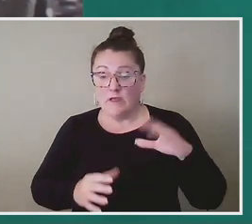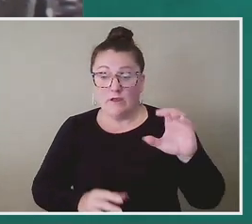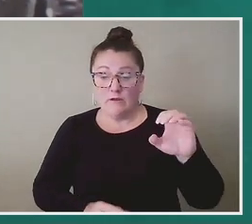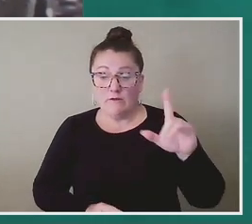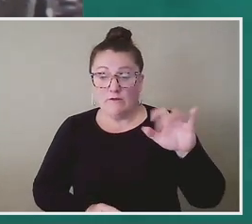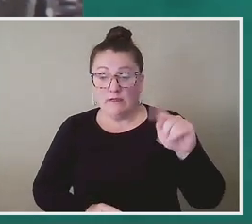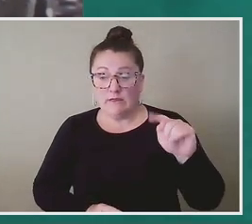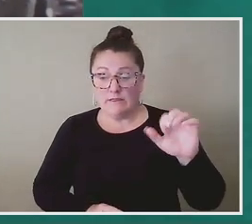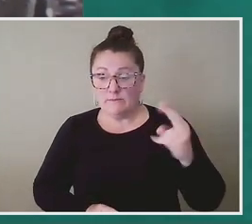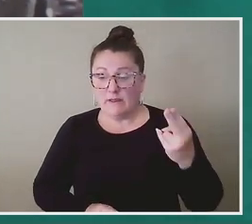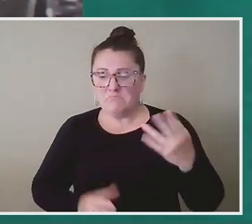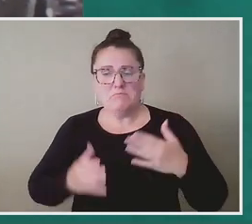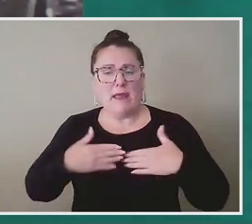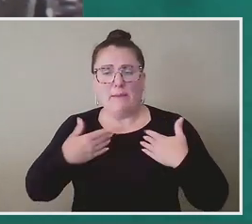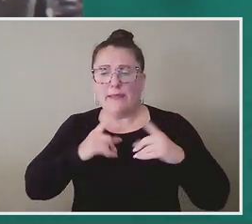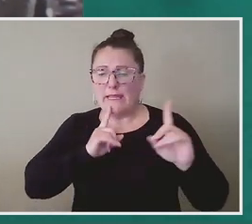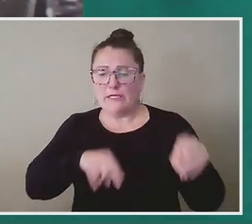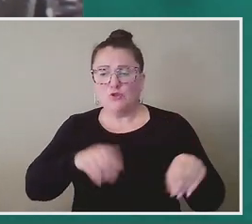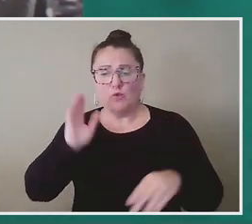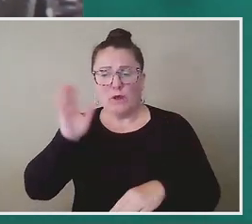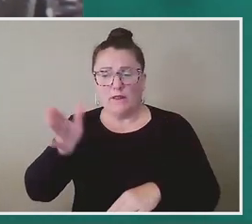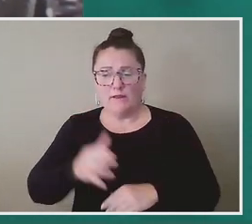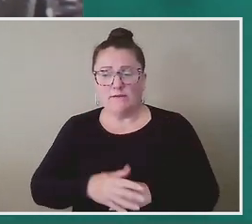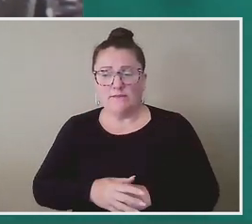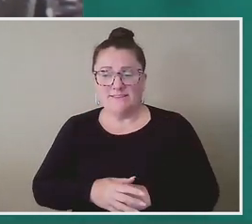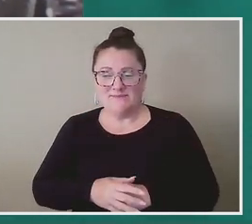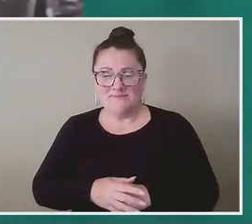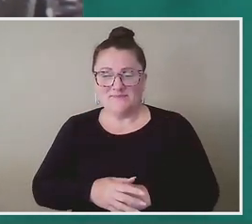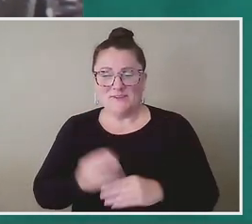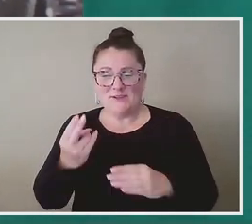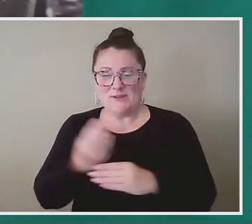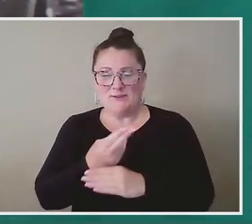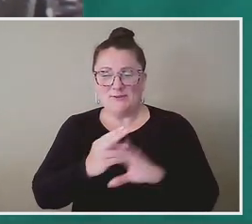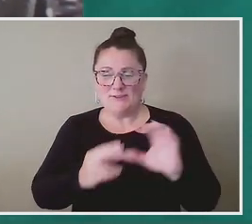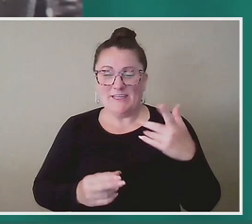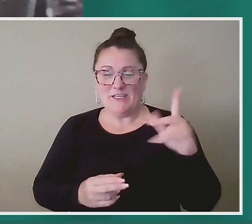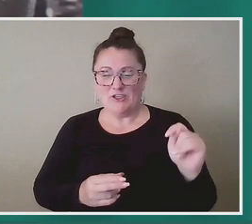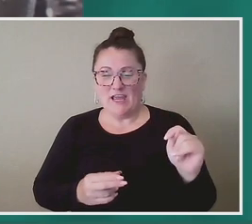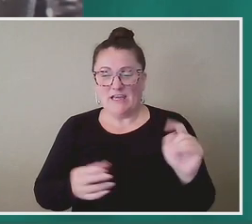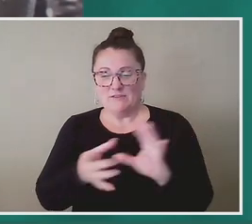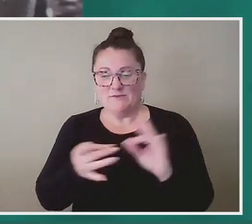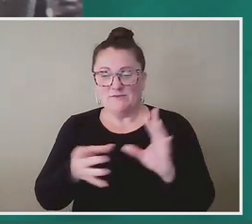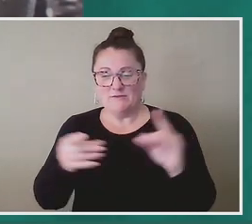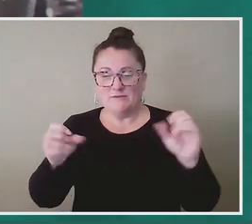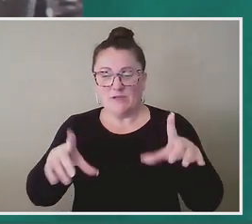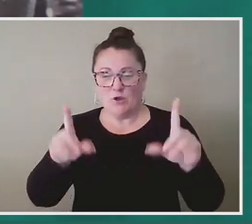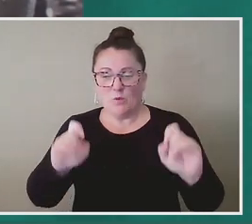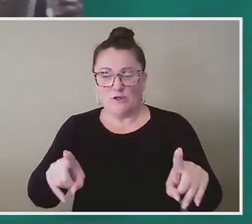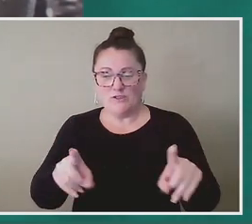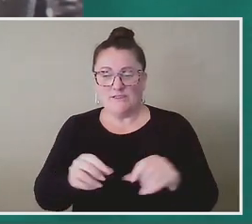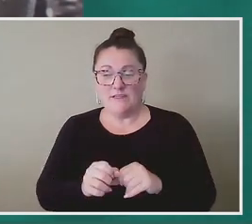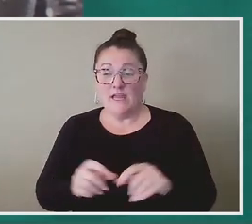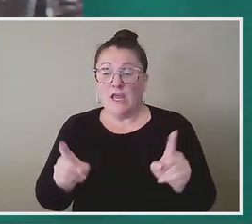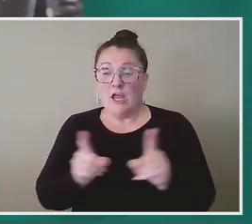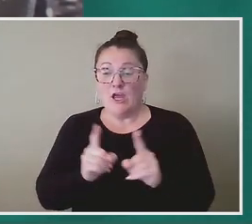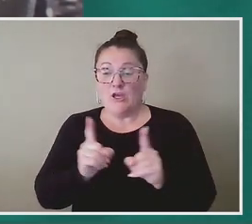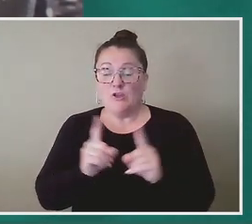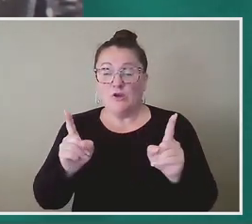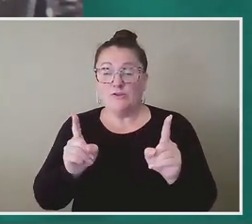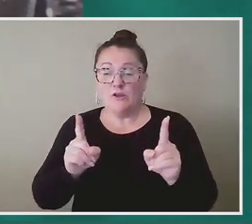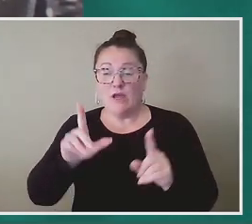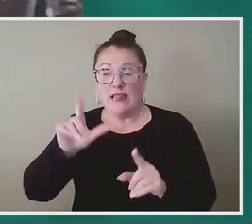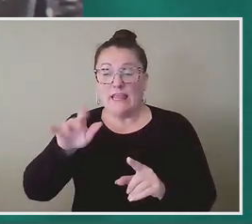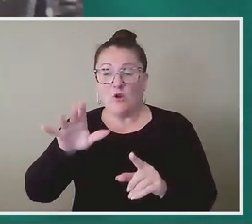he'll be glad to answer them. Please send them anytime using the chat. And to find out about all the rest of the literary festival events,